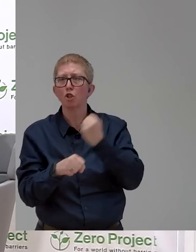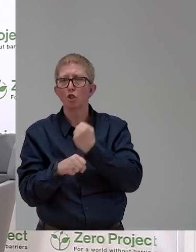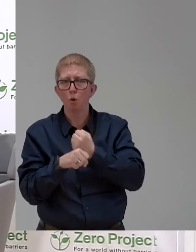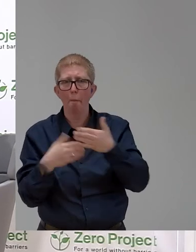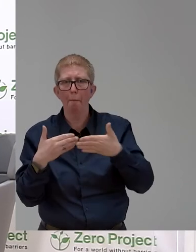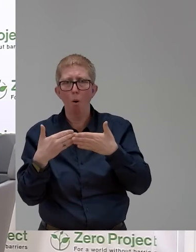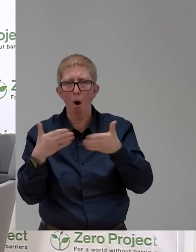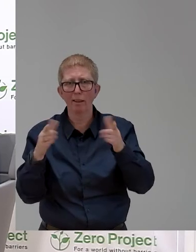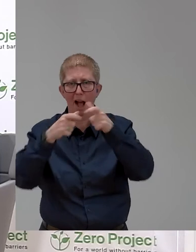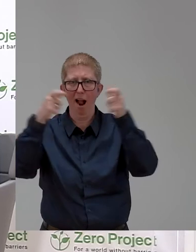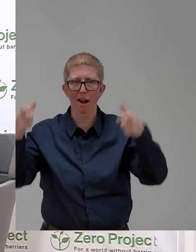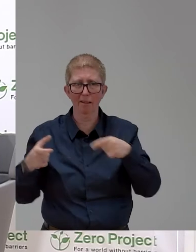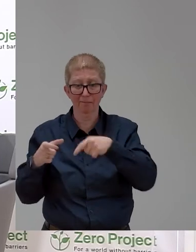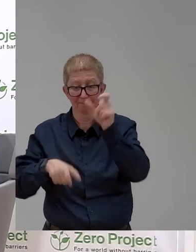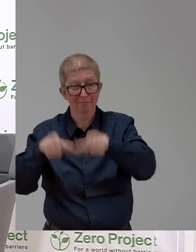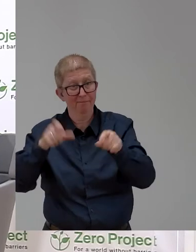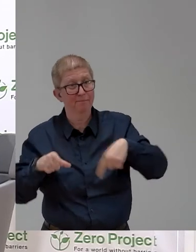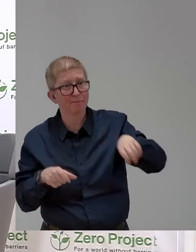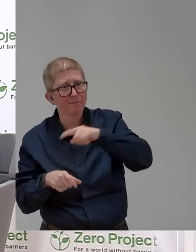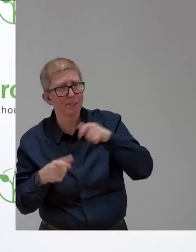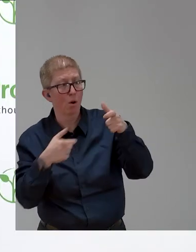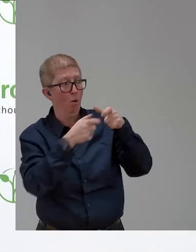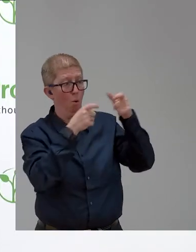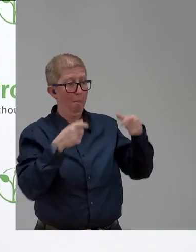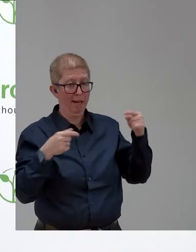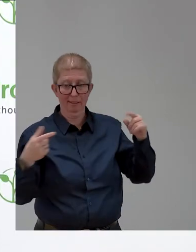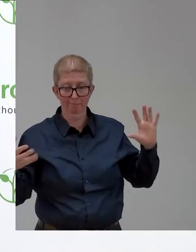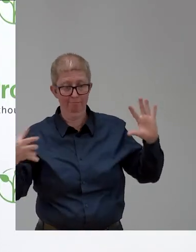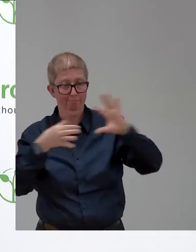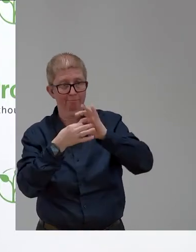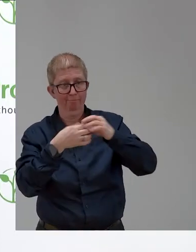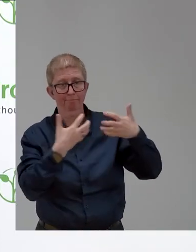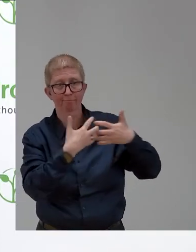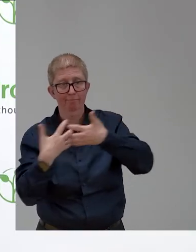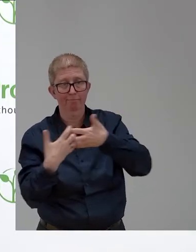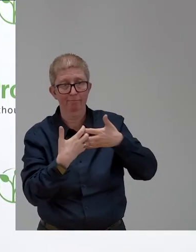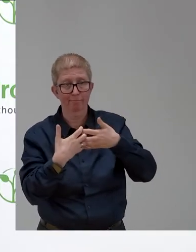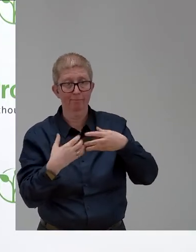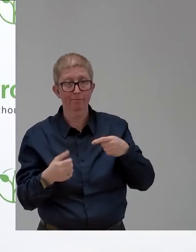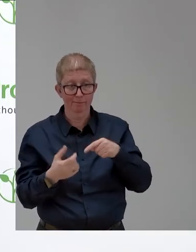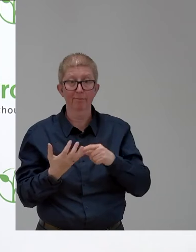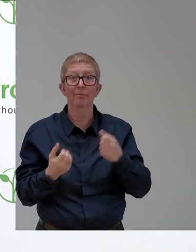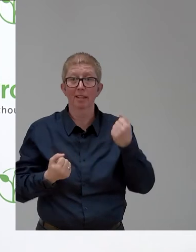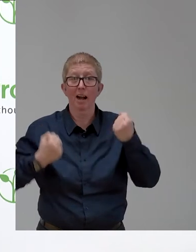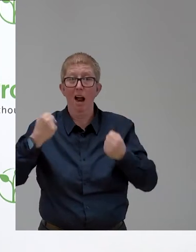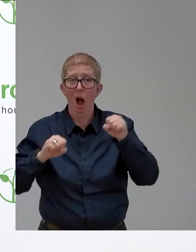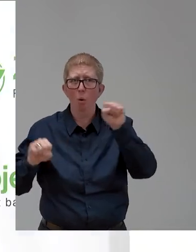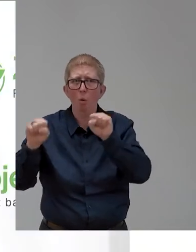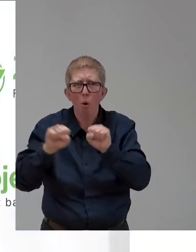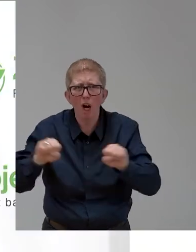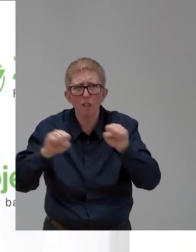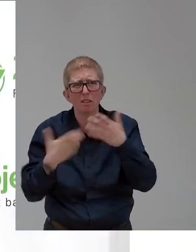We have seen the car wash where people with maybe less education have a job. And it's, of course,